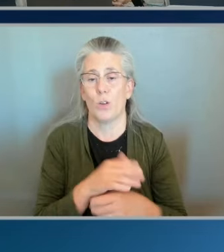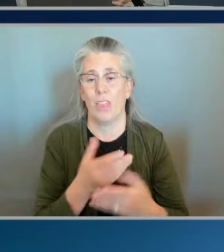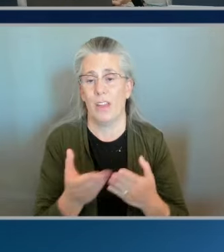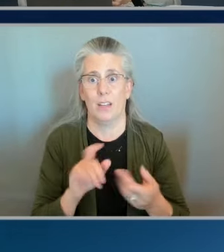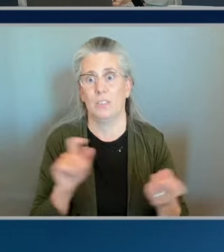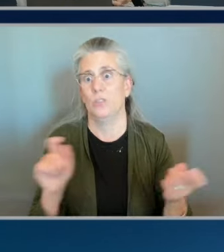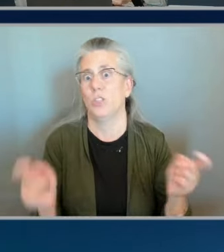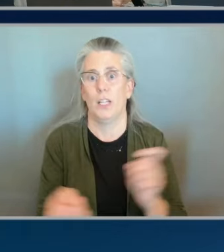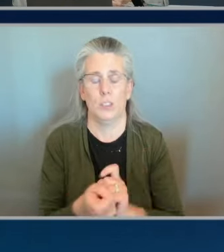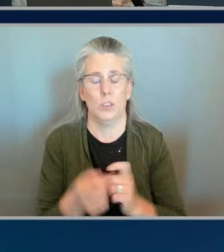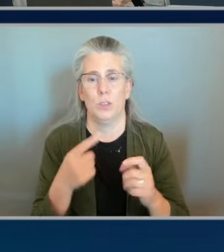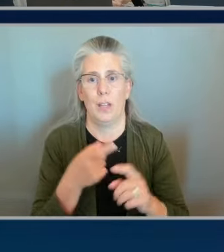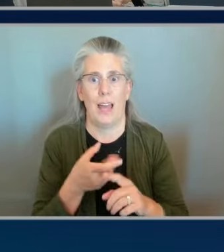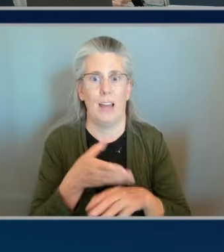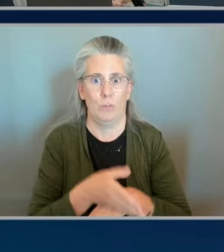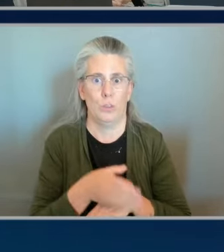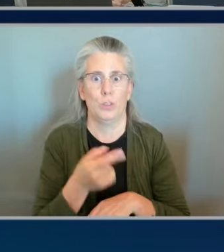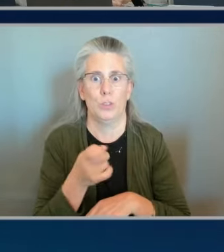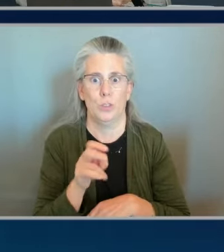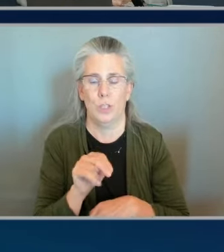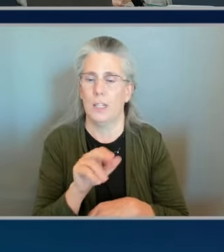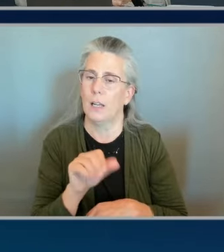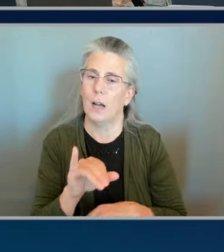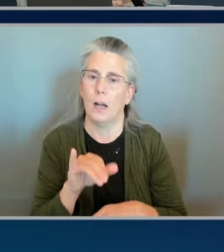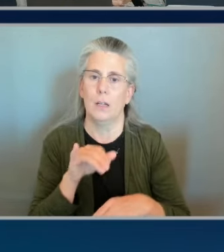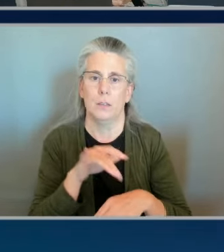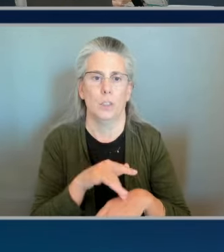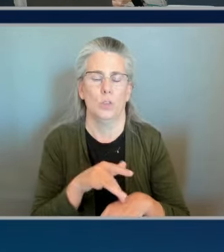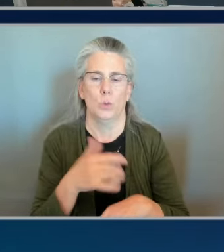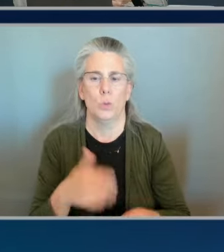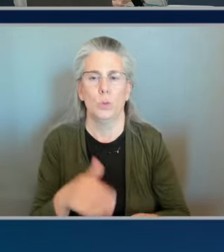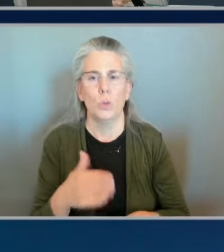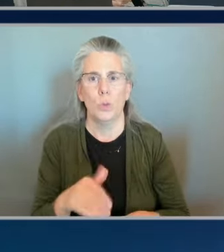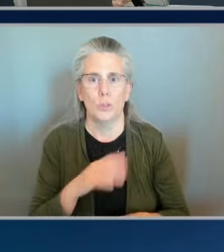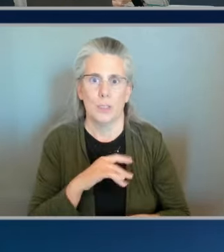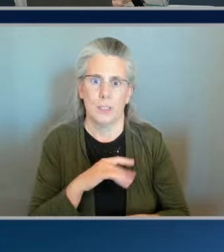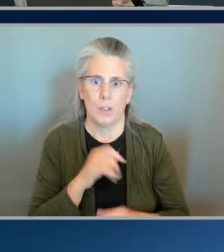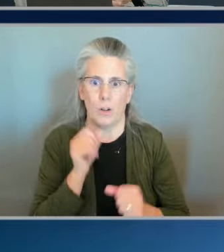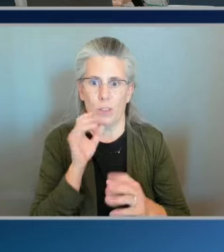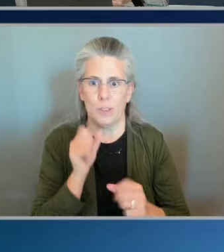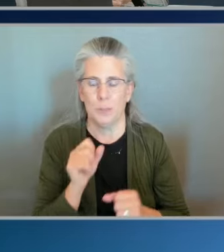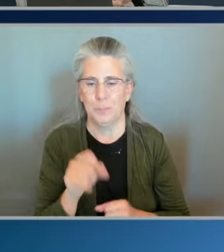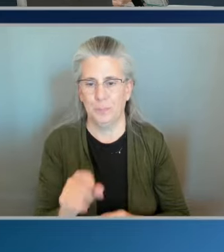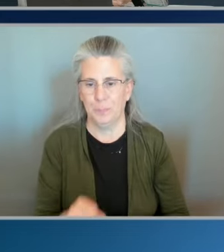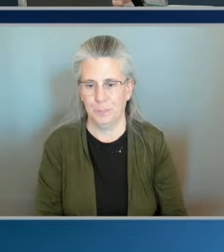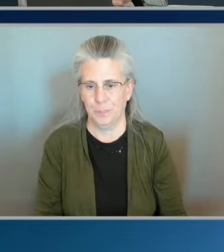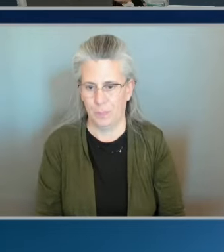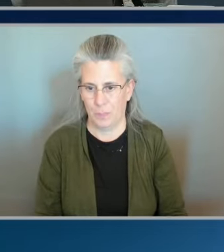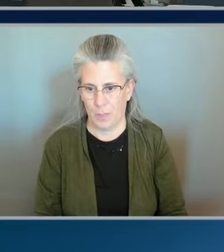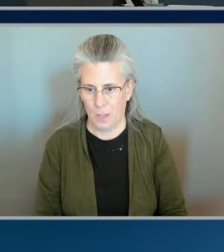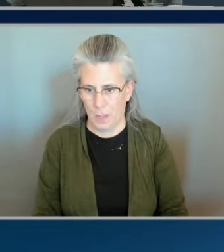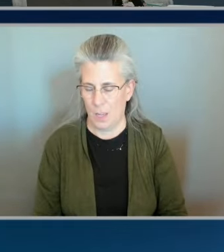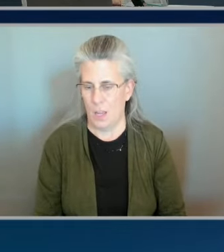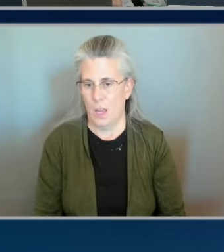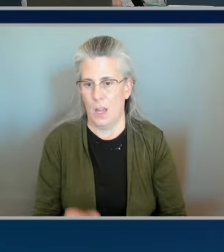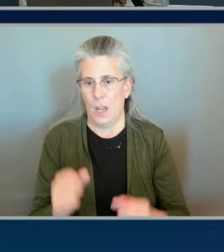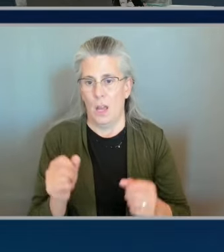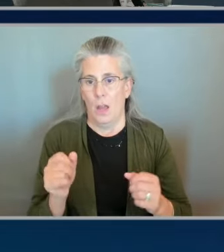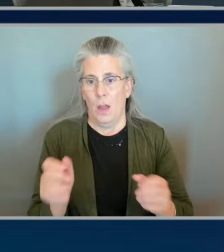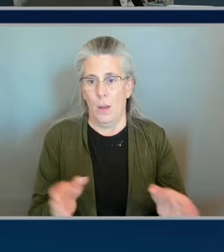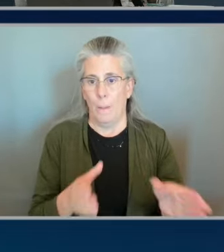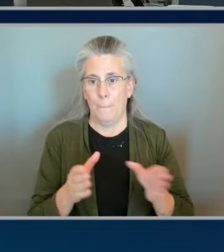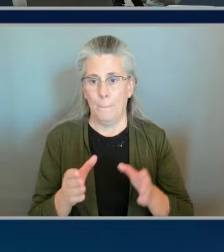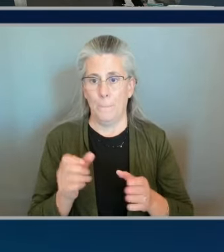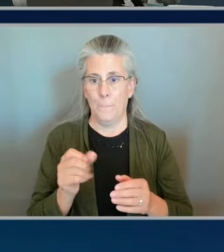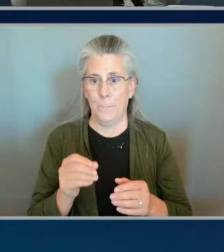new feature i wasn't aware yeah teleportation okay all right so like let's get into it so first and foremost